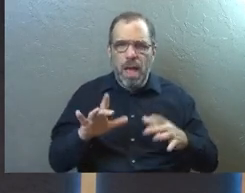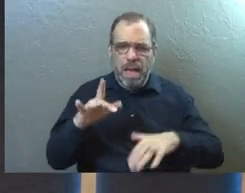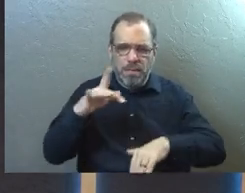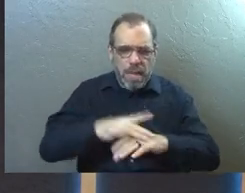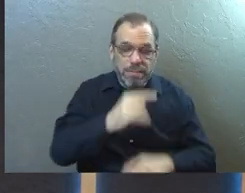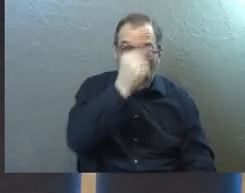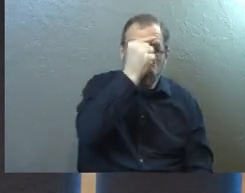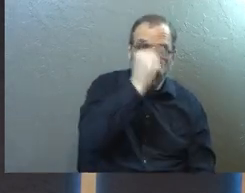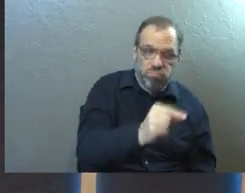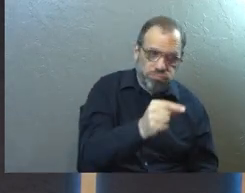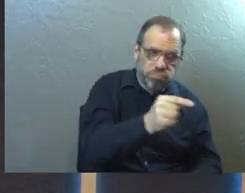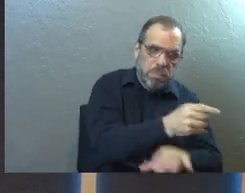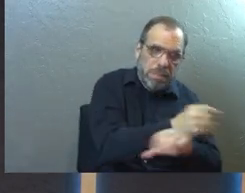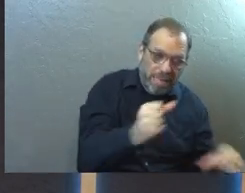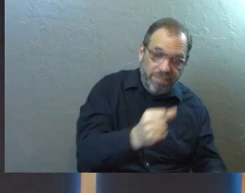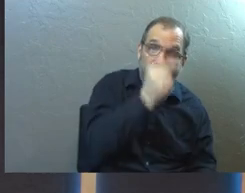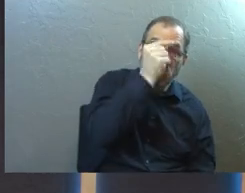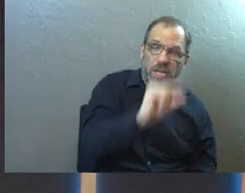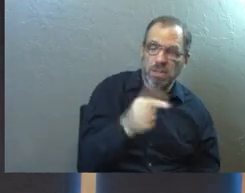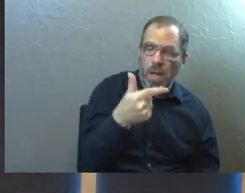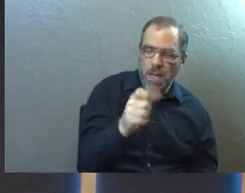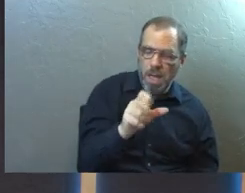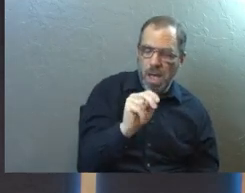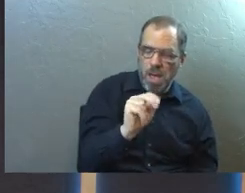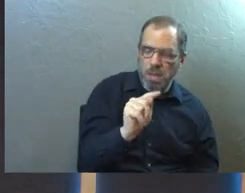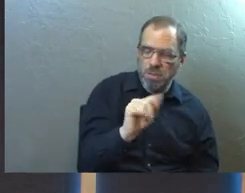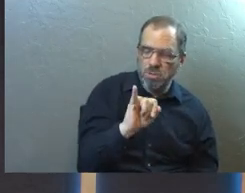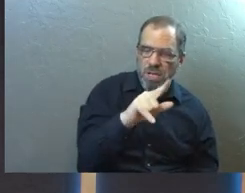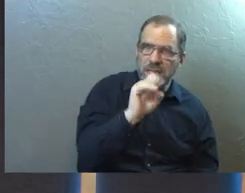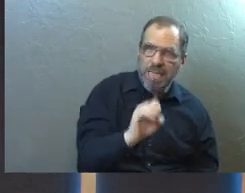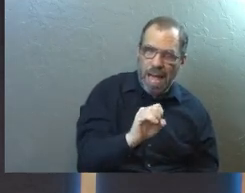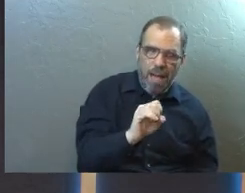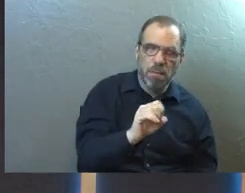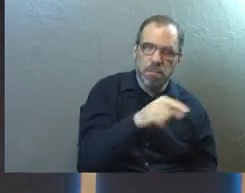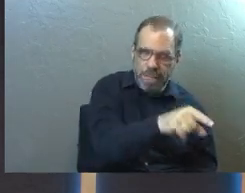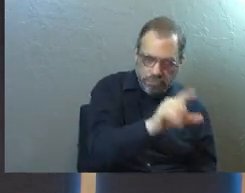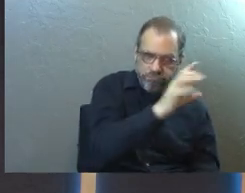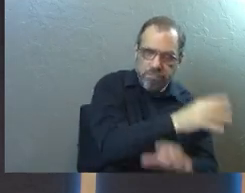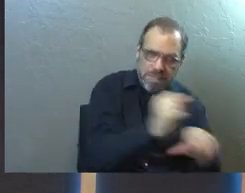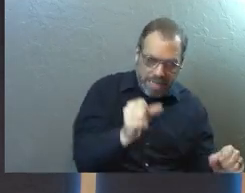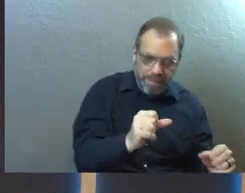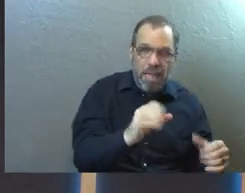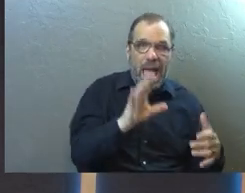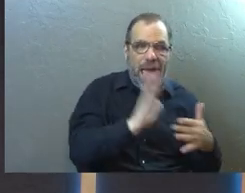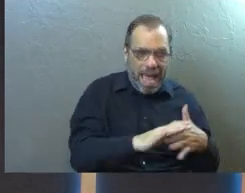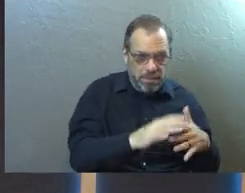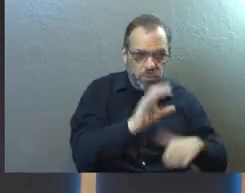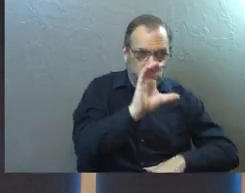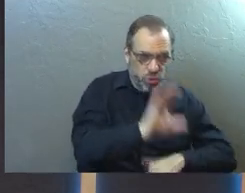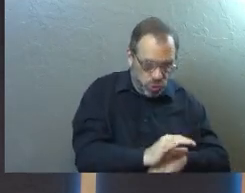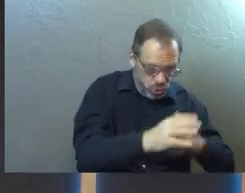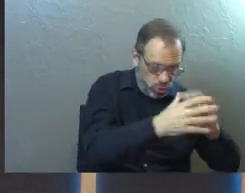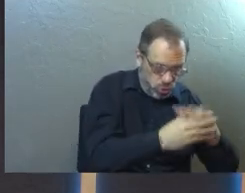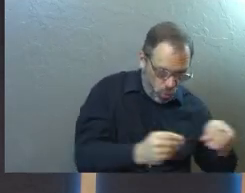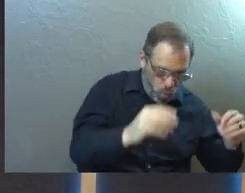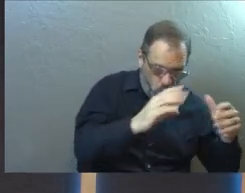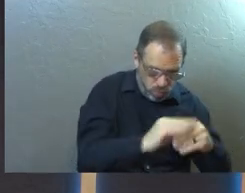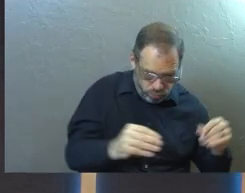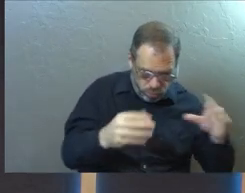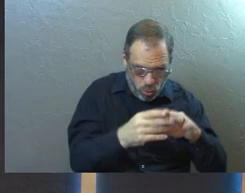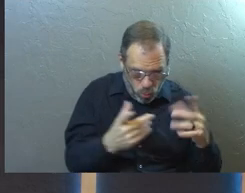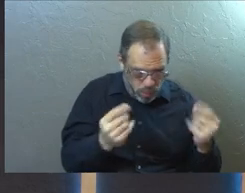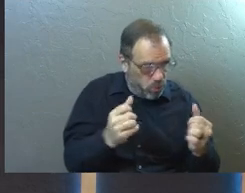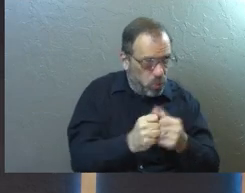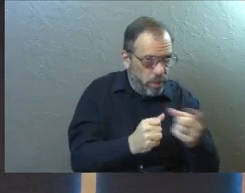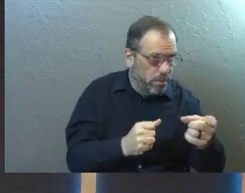on Gentile believers. It's a big deal. There's all of these new people coming to faith. And we're navigating as the church in this time, what do